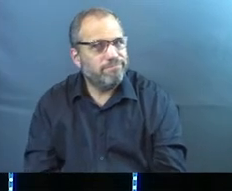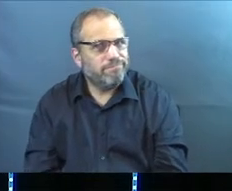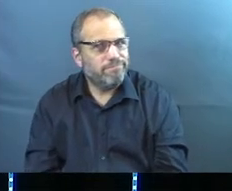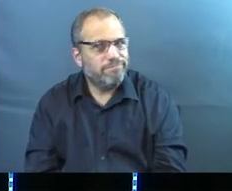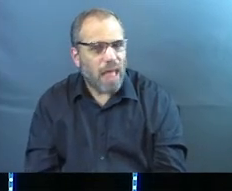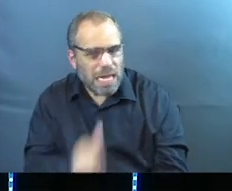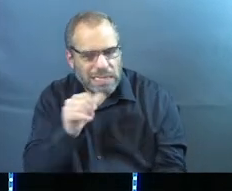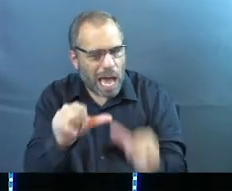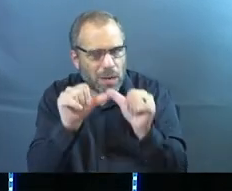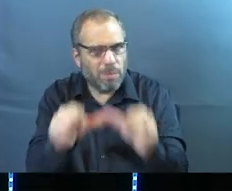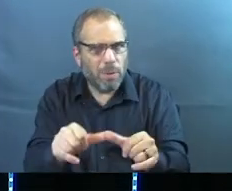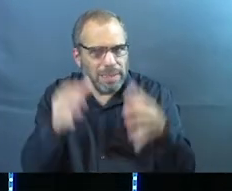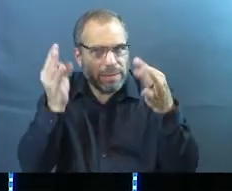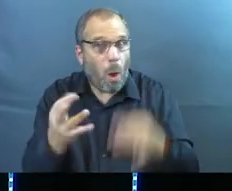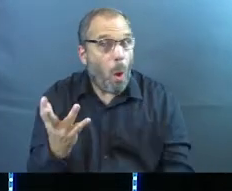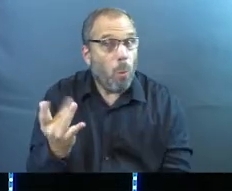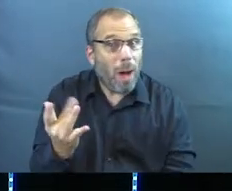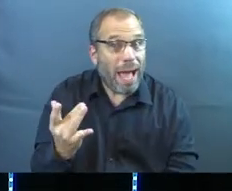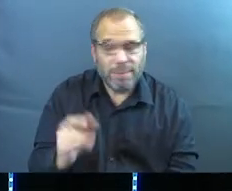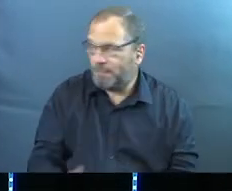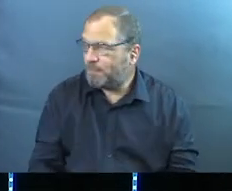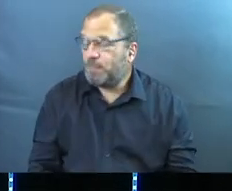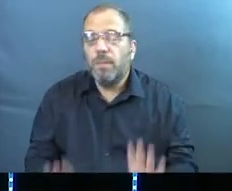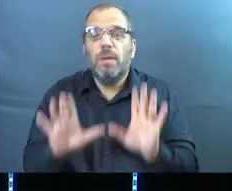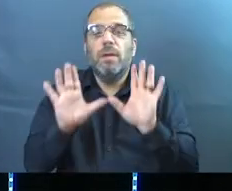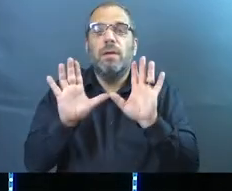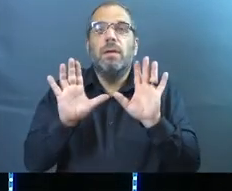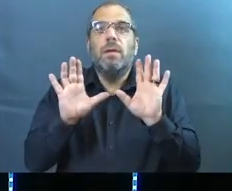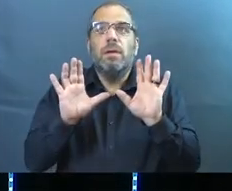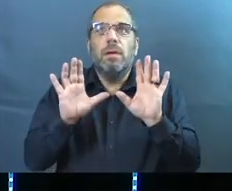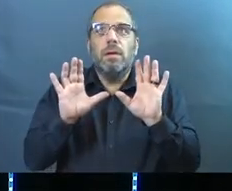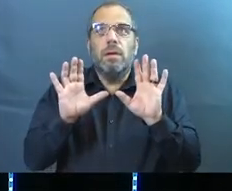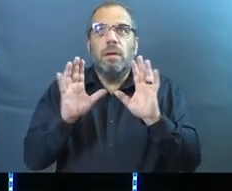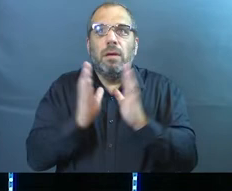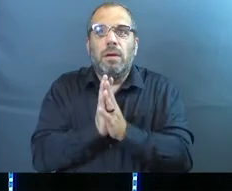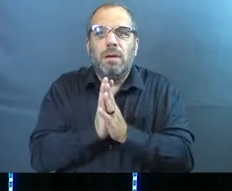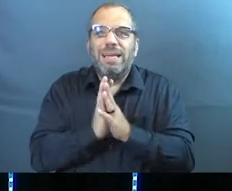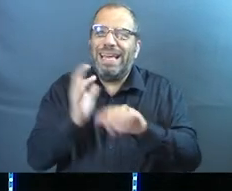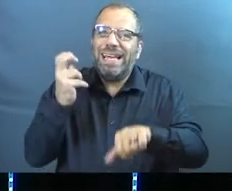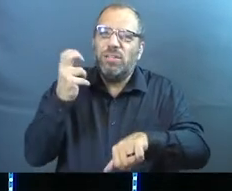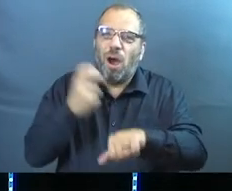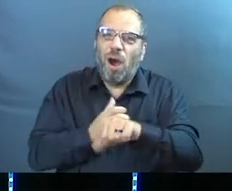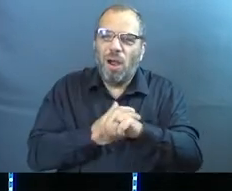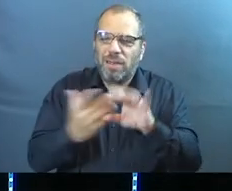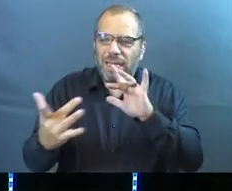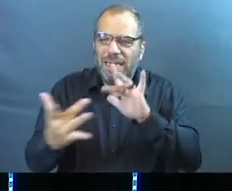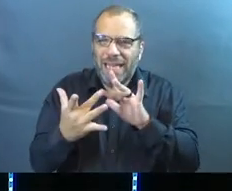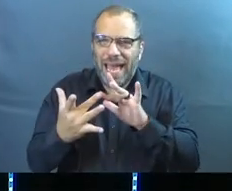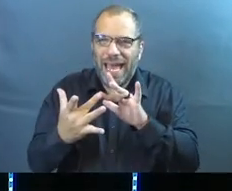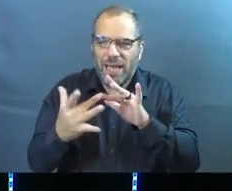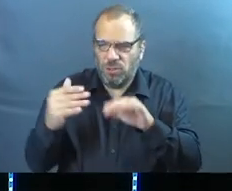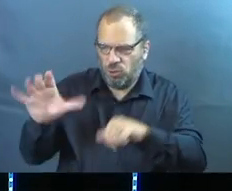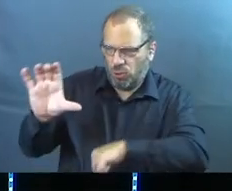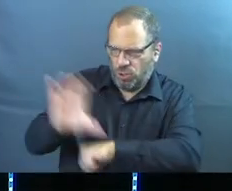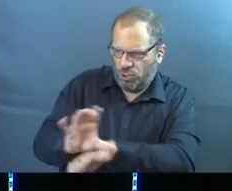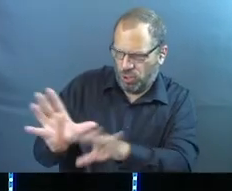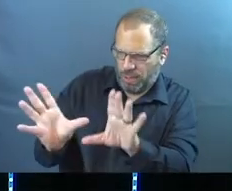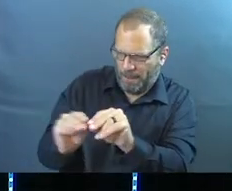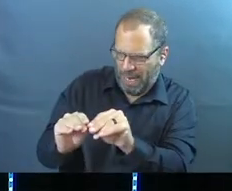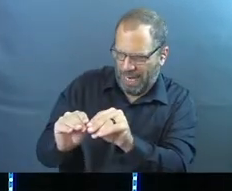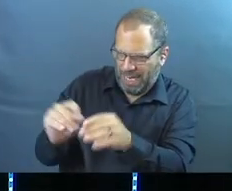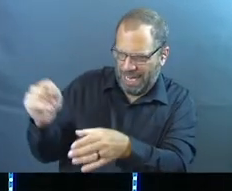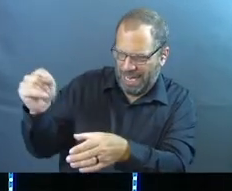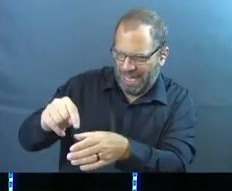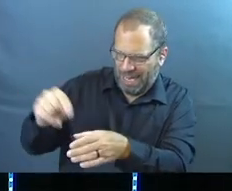Not as a permanent destination. And the reason I say that is because it's hard to be connected to the ecclesia of Jesus